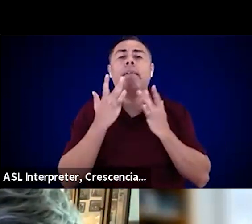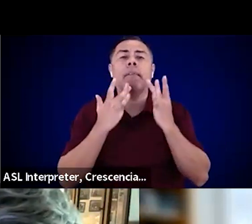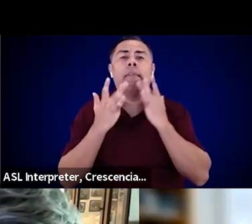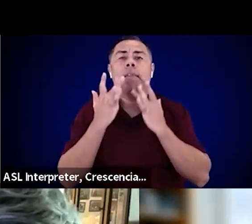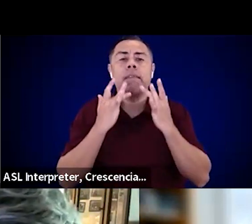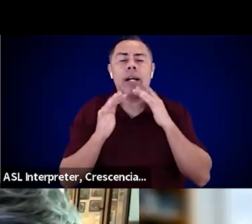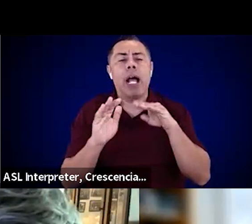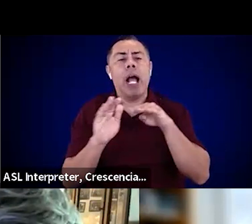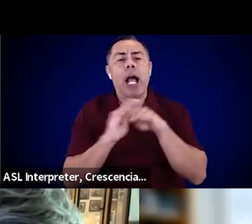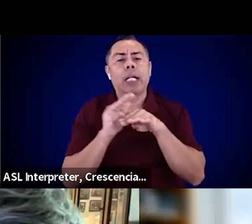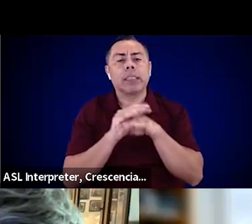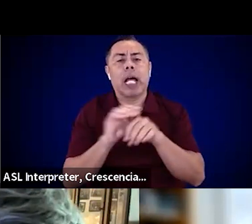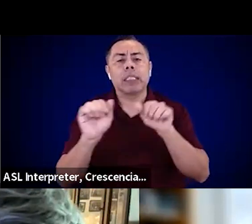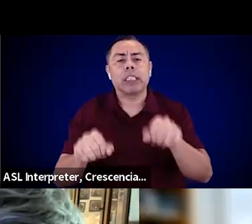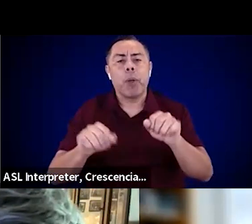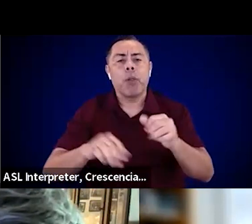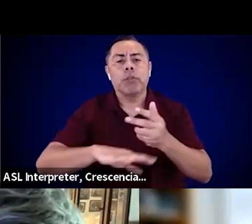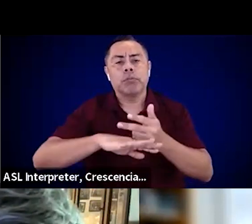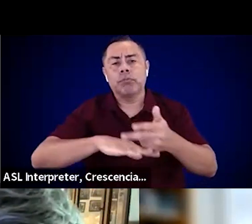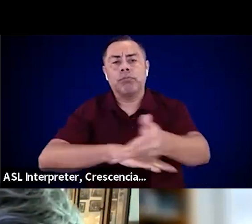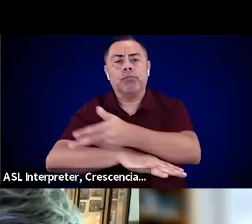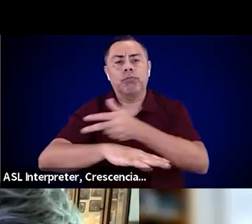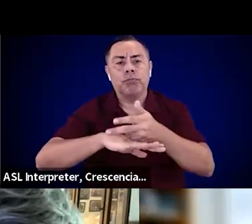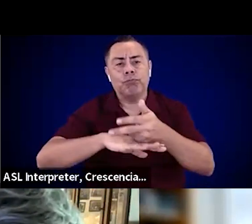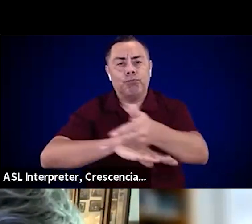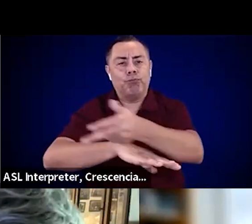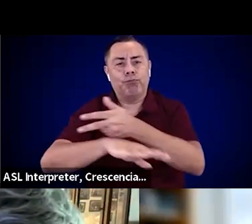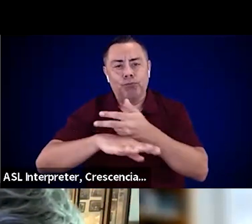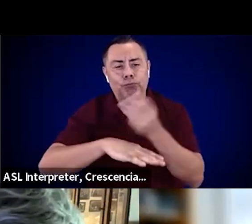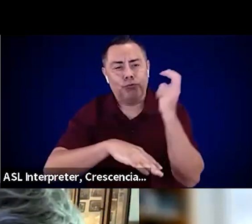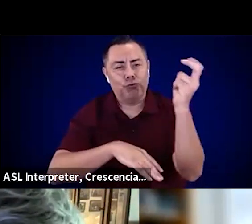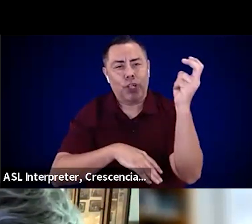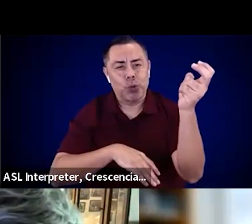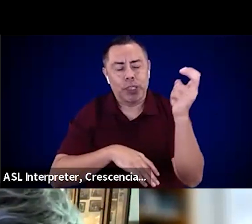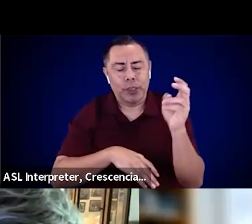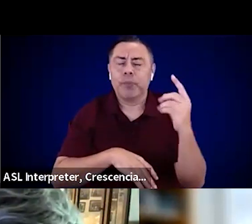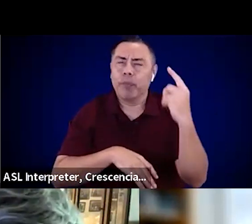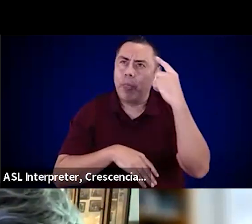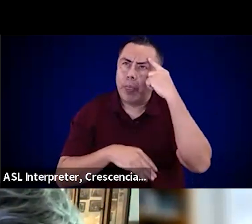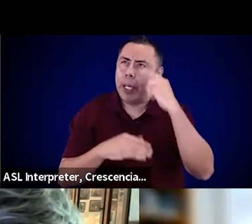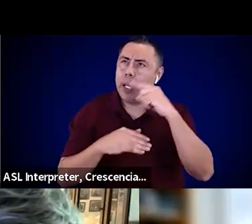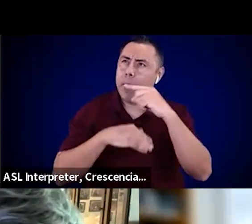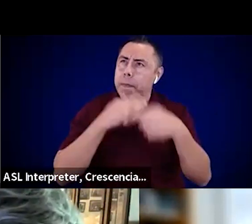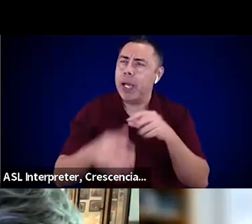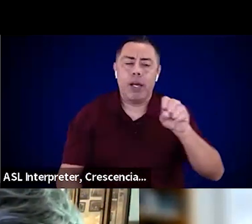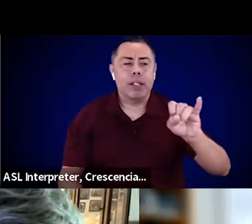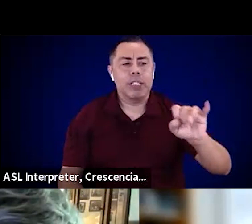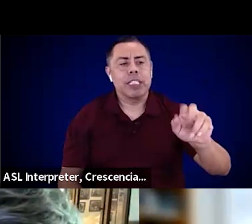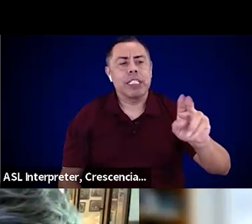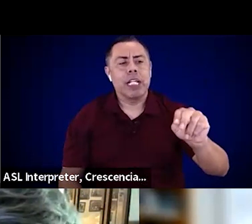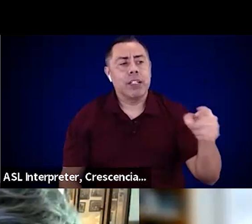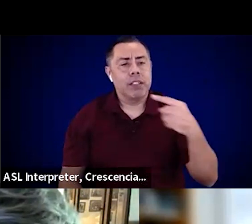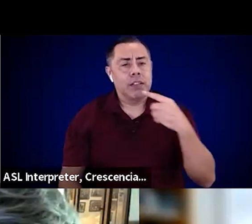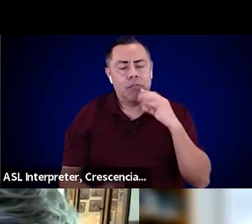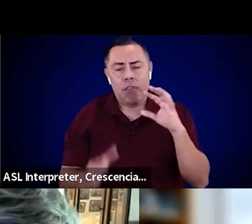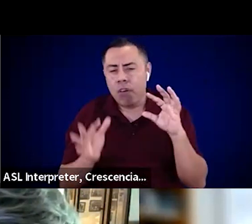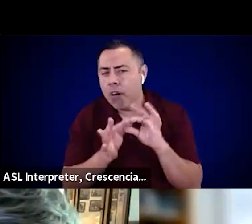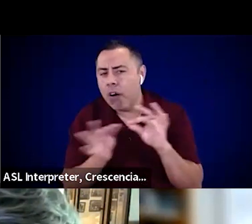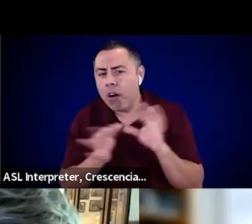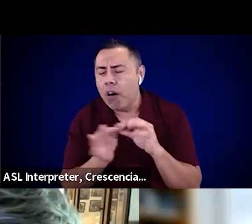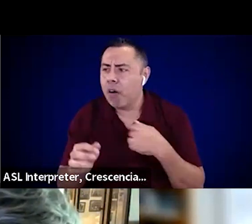And, and thinking about what Sonata was saying, that they learned a lot by working with their AFM stakeholders.